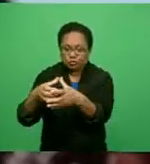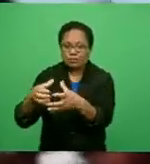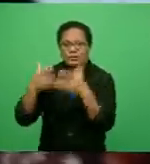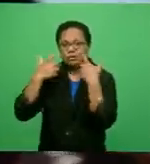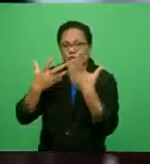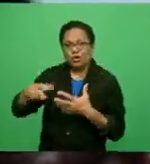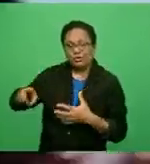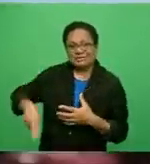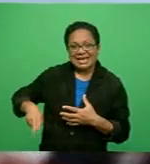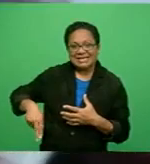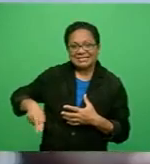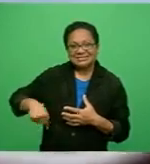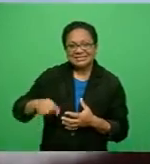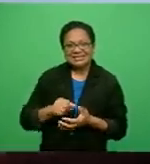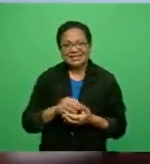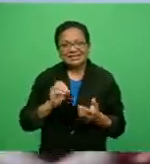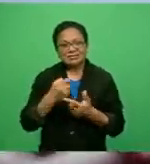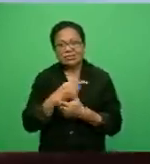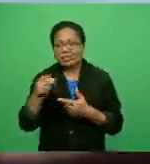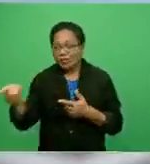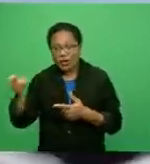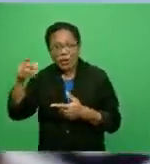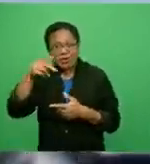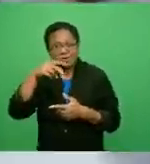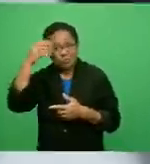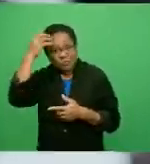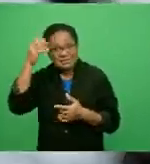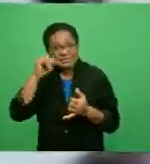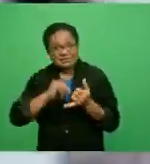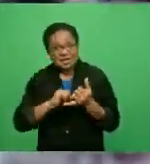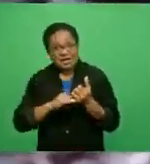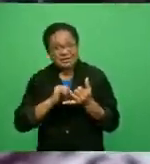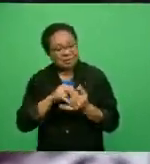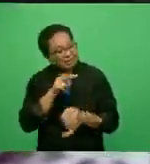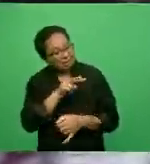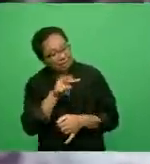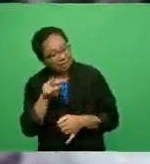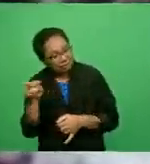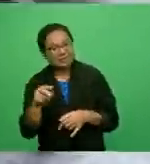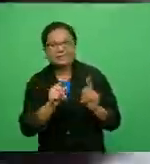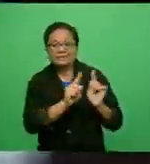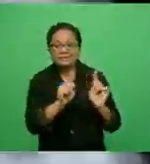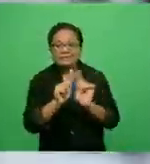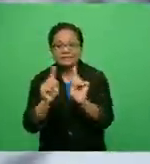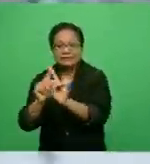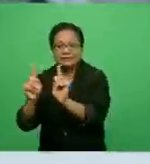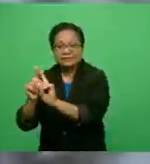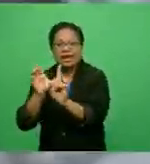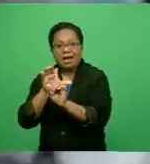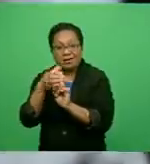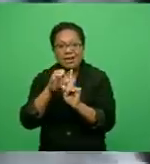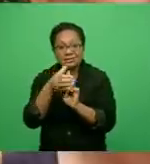started learning of how diverse Fiji was becoming, and our independence from the British Empire could not have come at a more